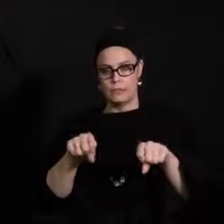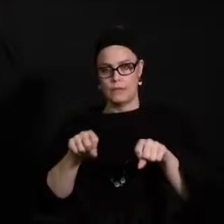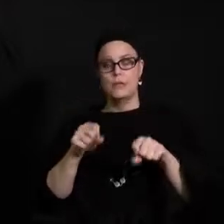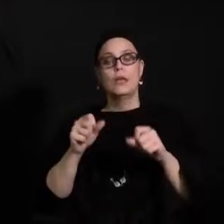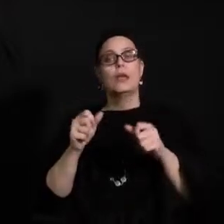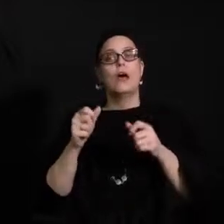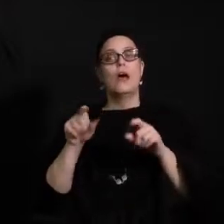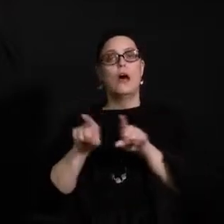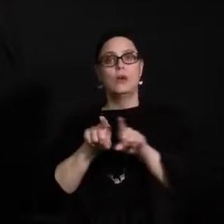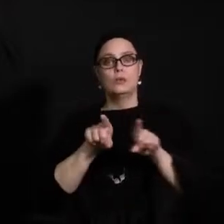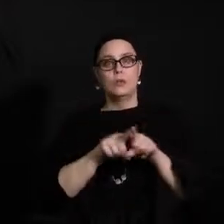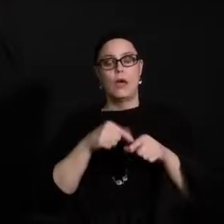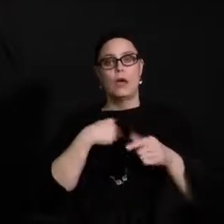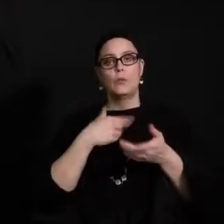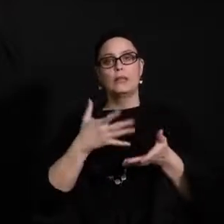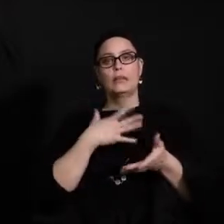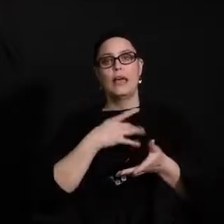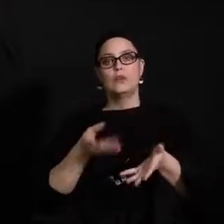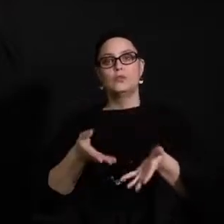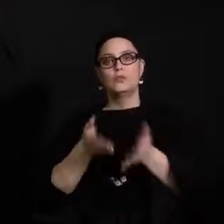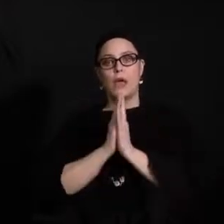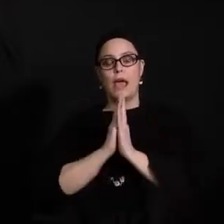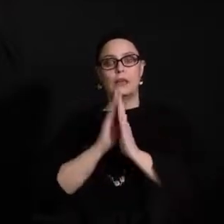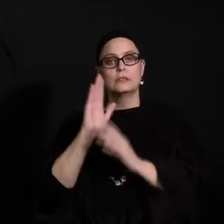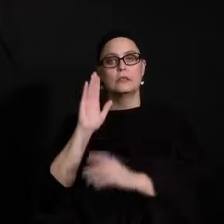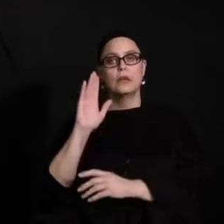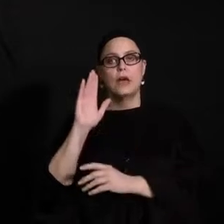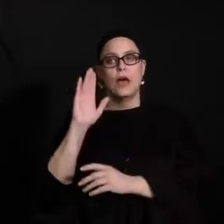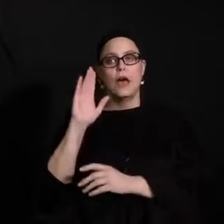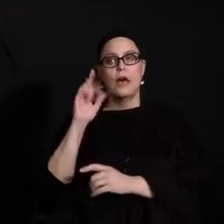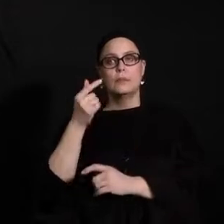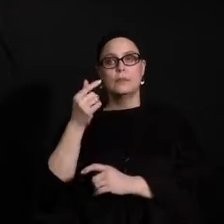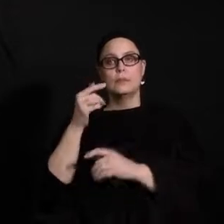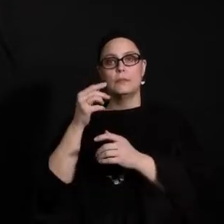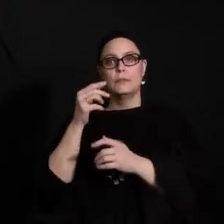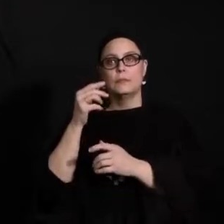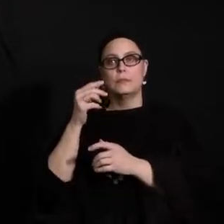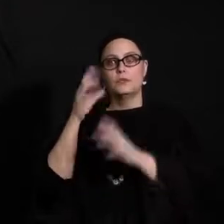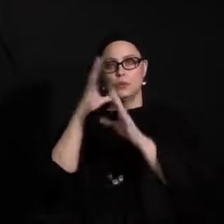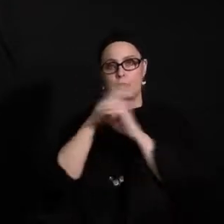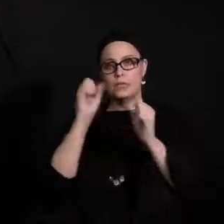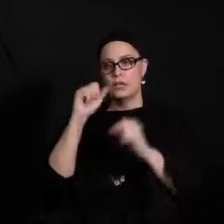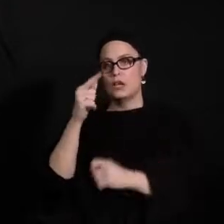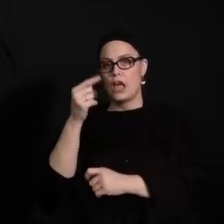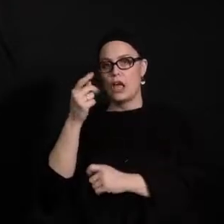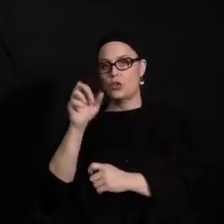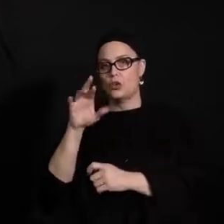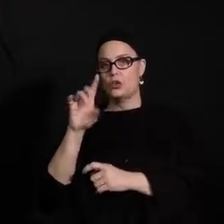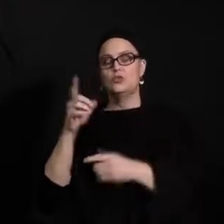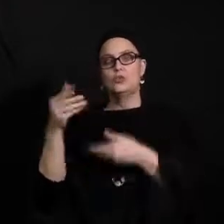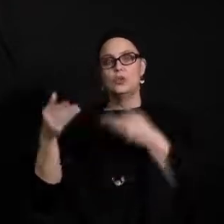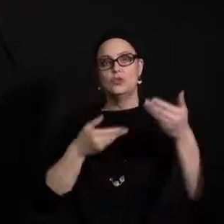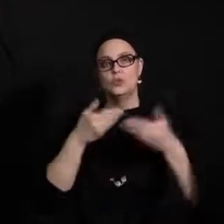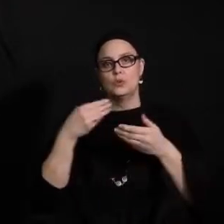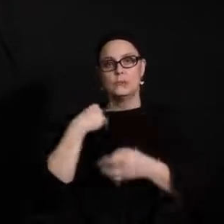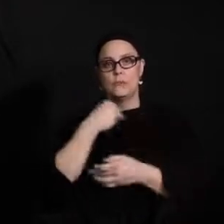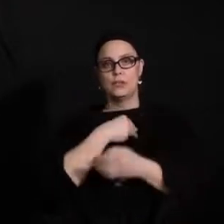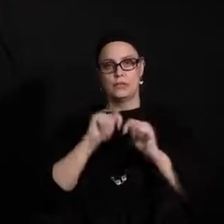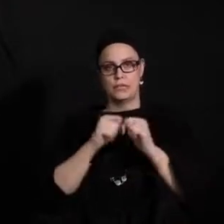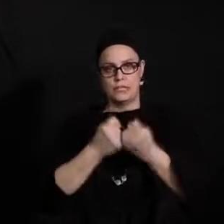With that, I'd like to ask Superintendent Gothard to introduce the members of his team that are here to answer the questions for you all tonight.